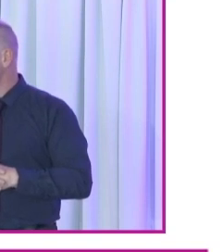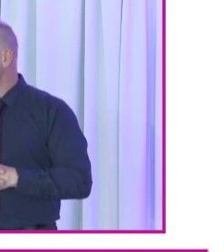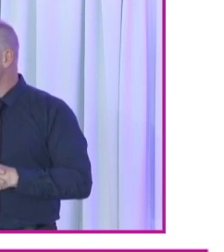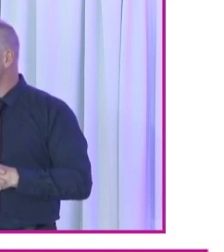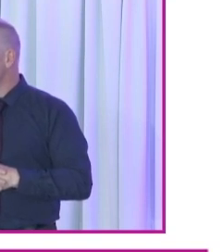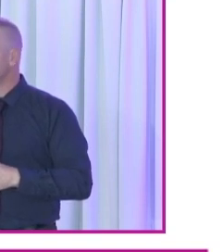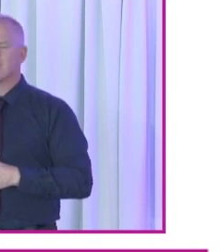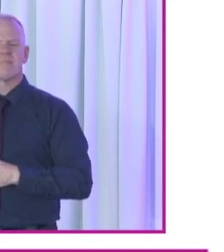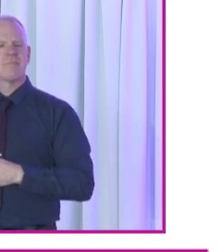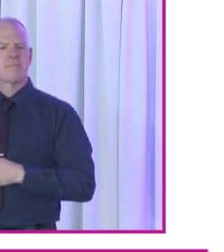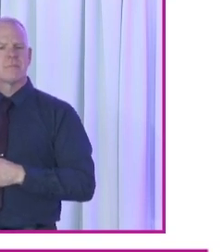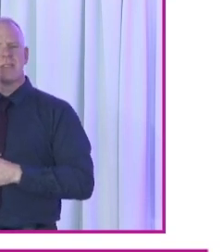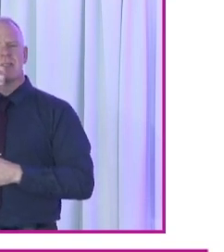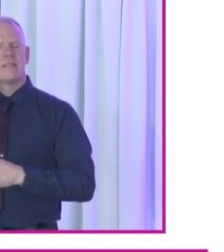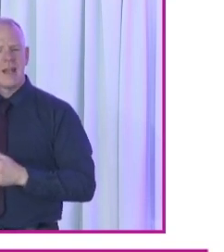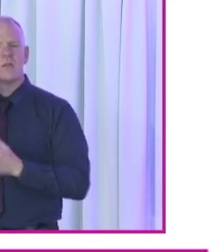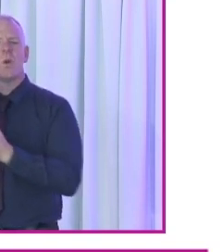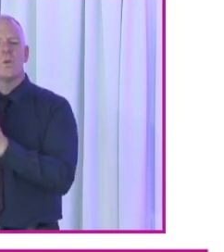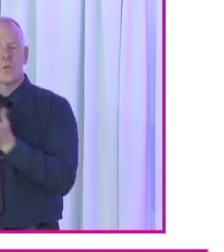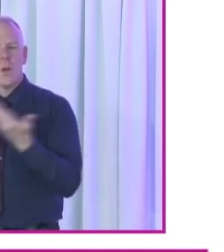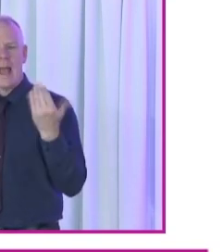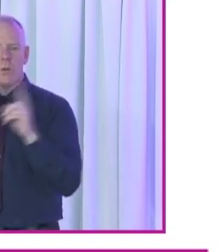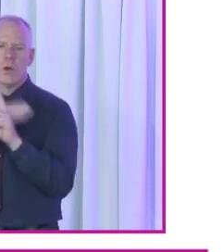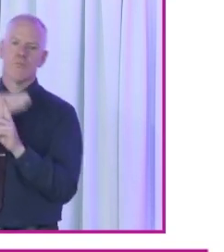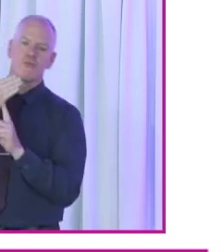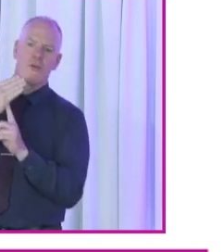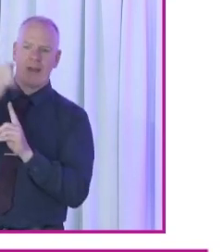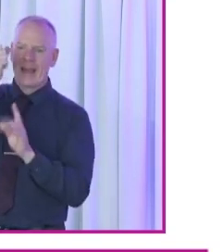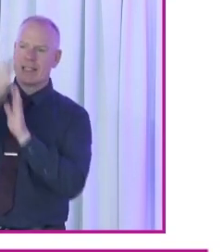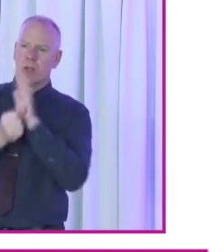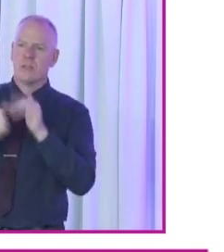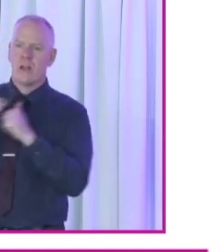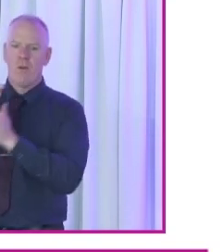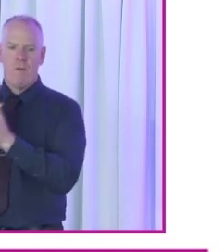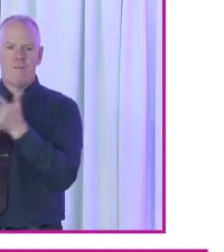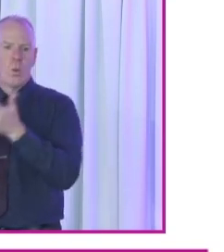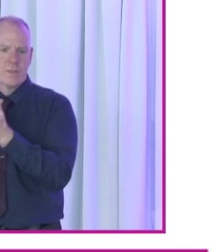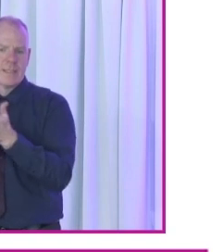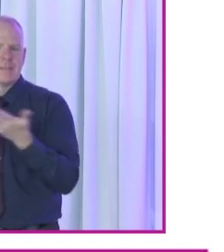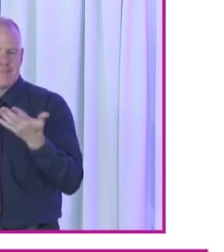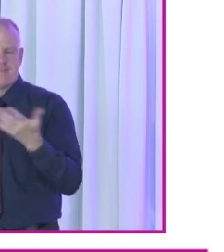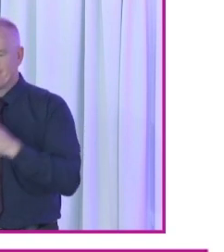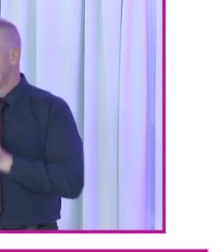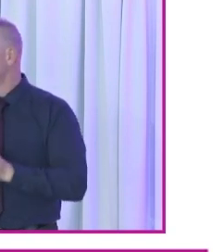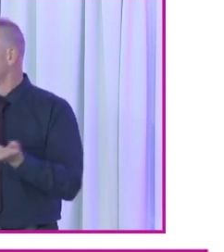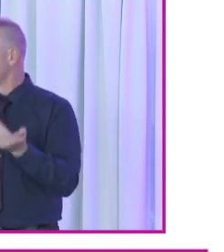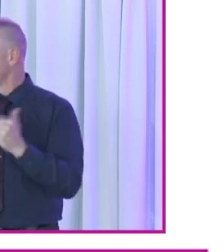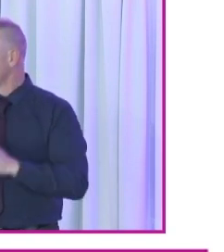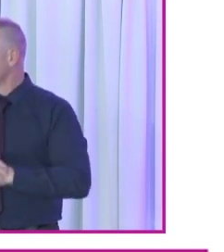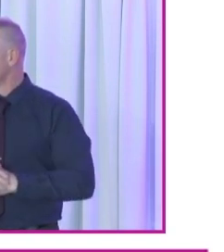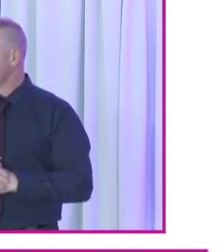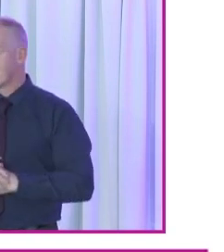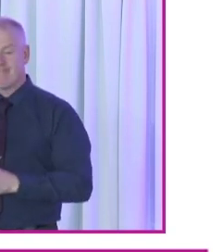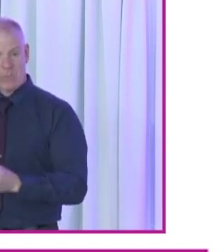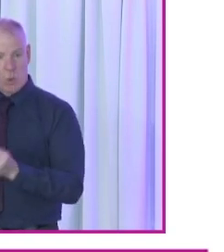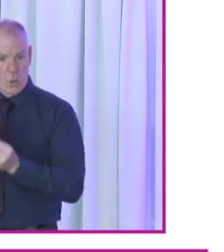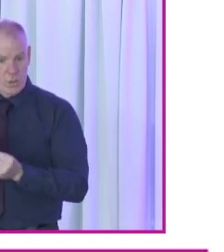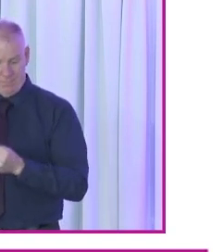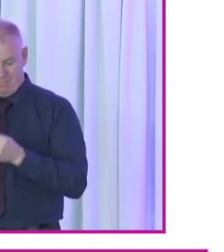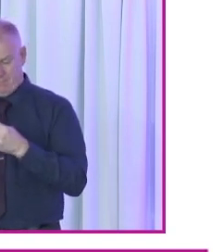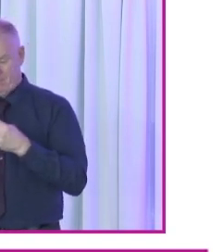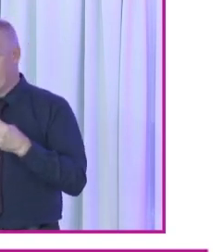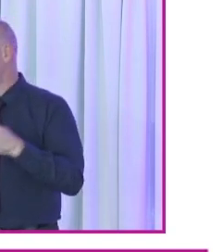they identify that some of the ways you could improve the voting experience. Next slide please. So in terms of